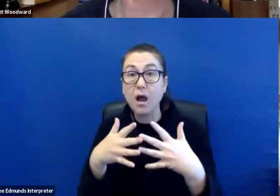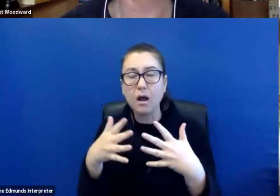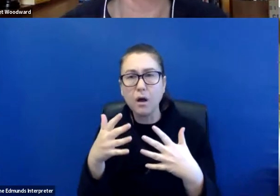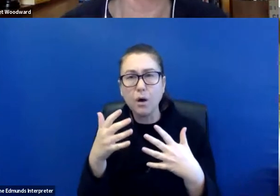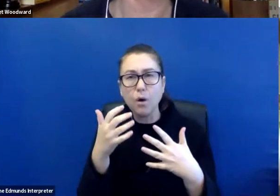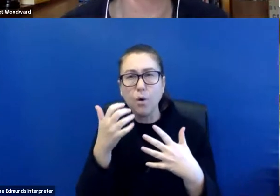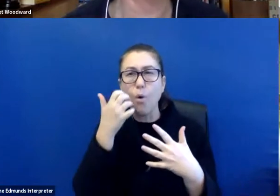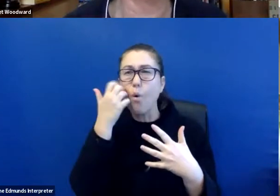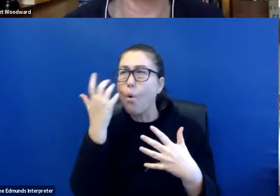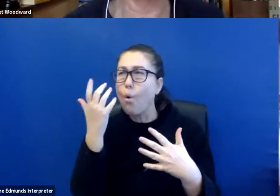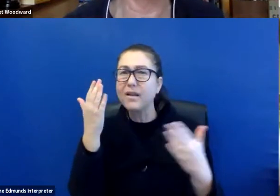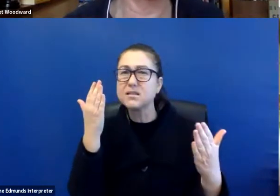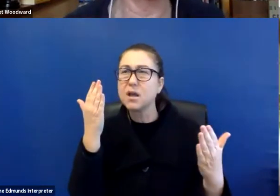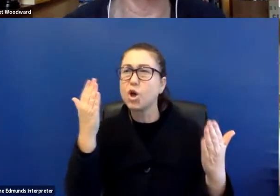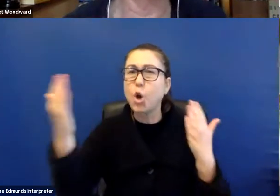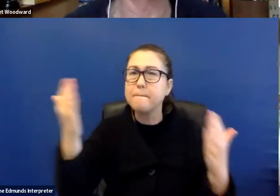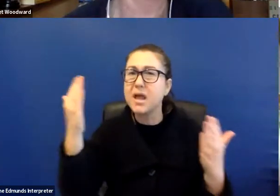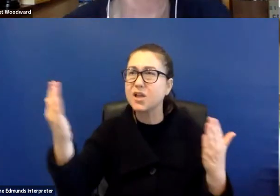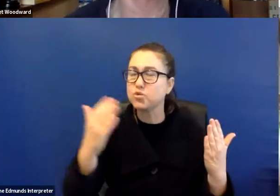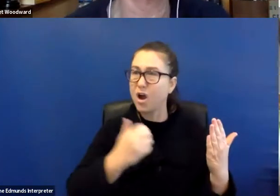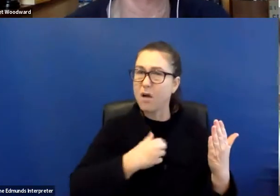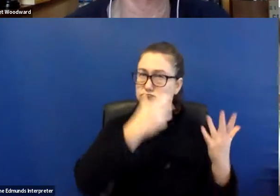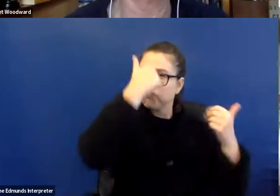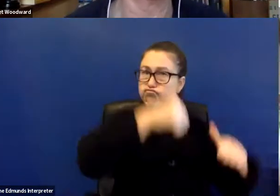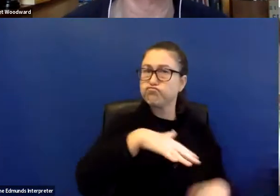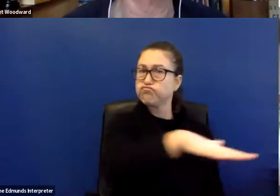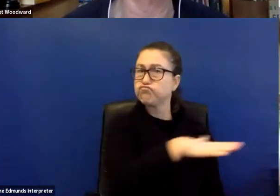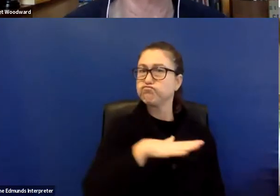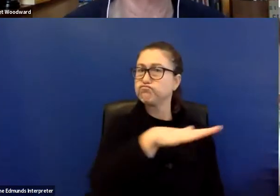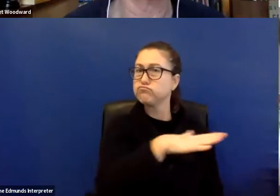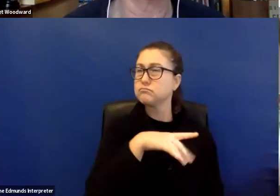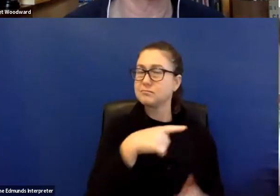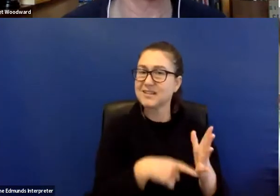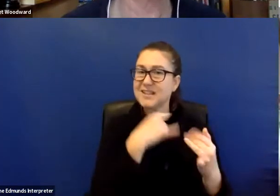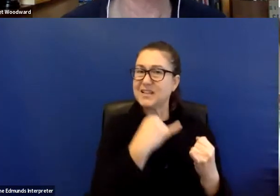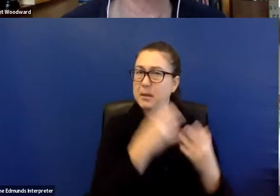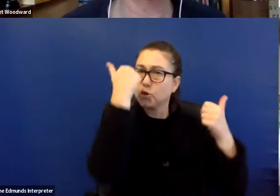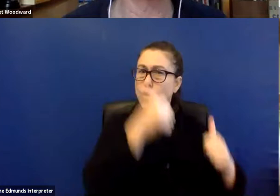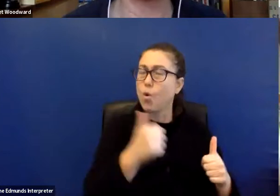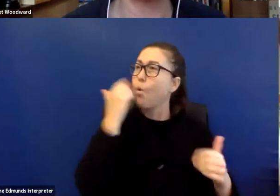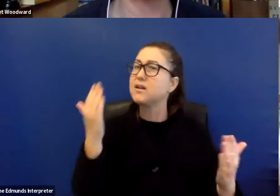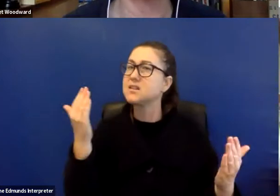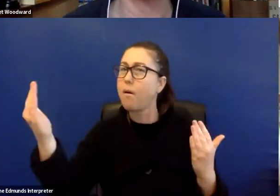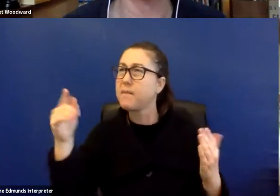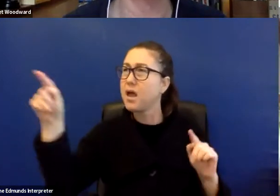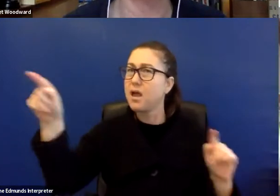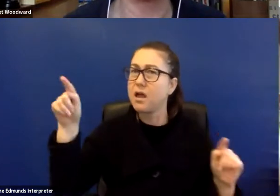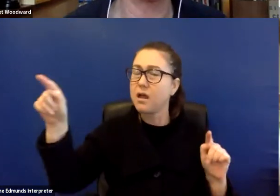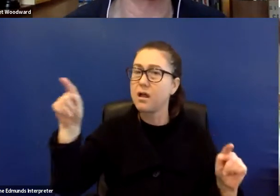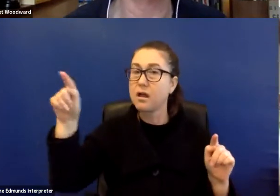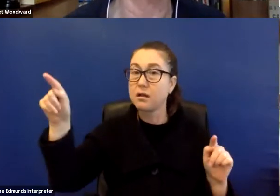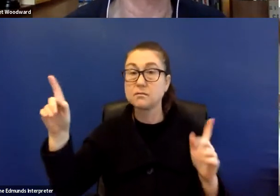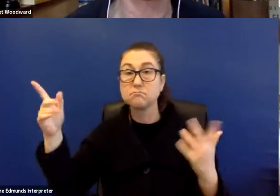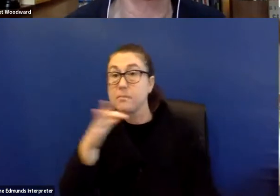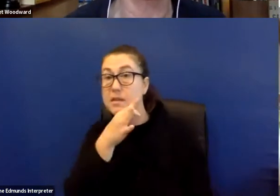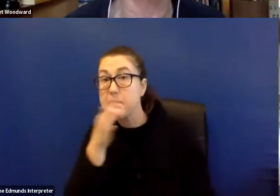referring and comparing to your known environment, i.e. back here in Tasmania. But seeing different plants and different